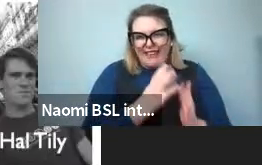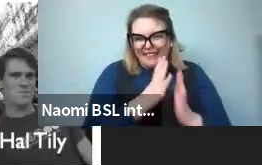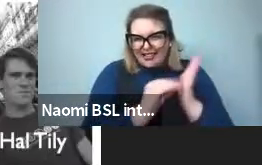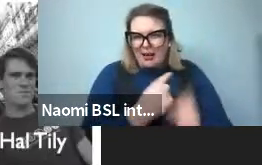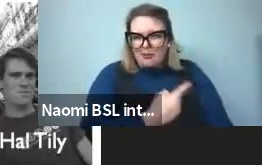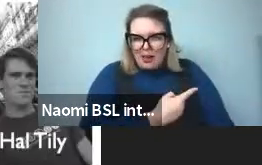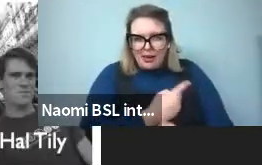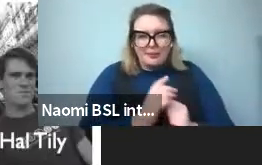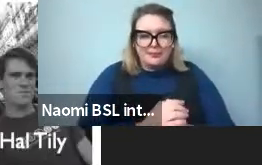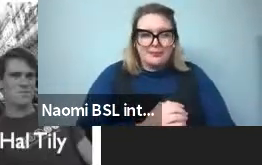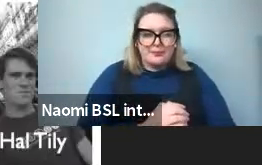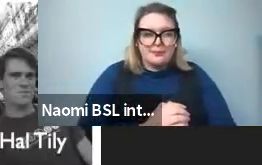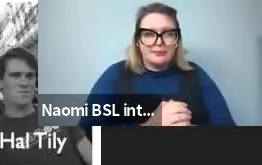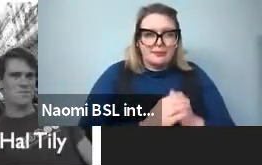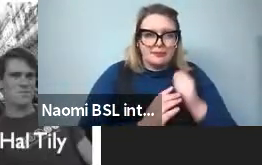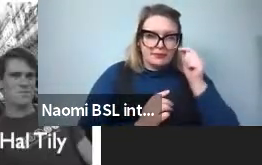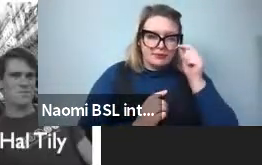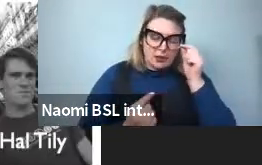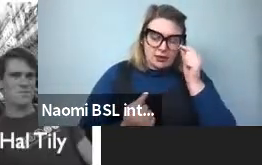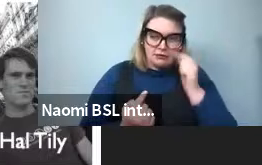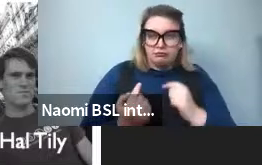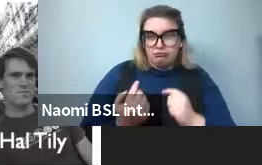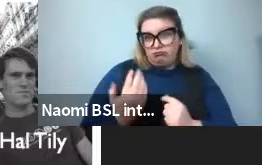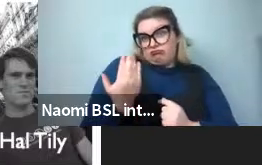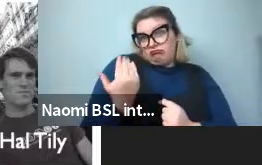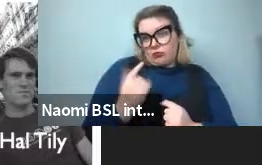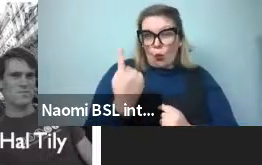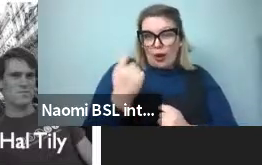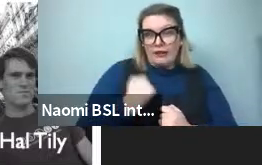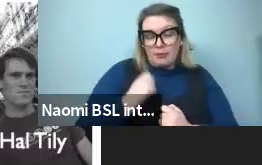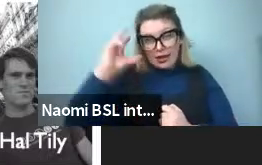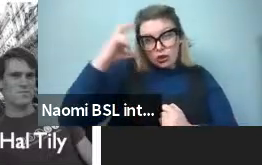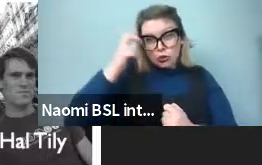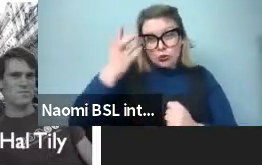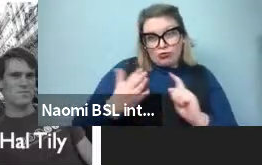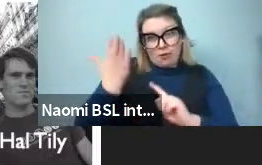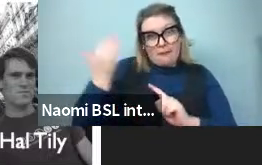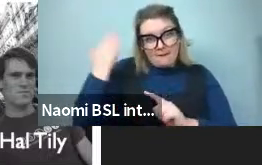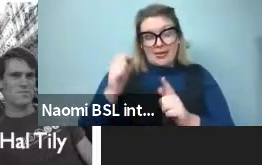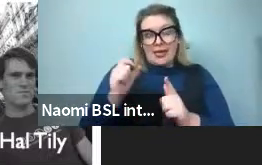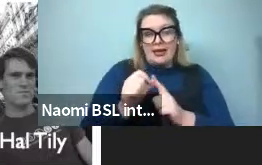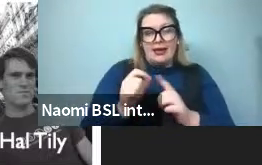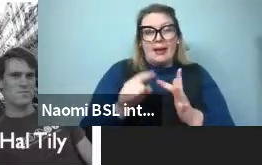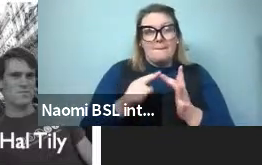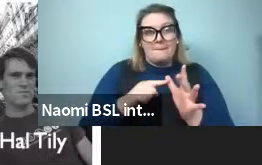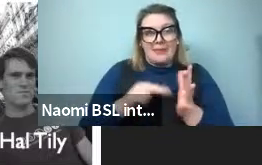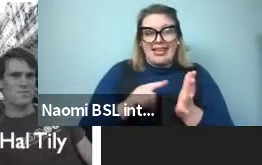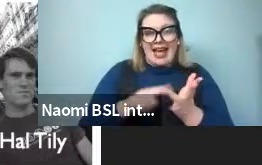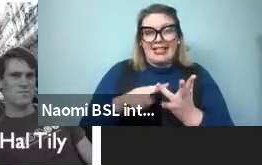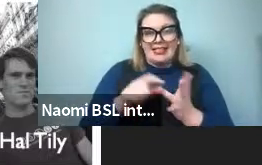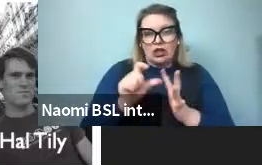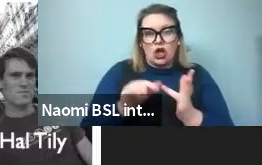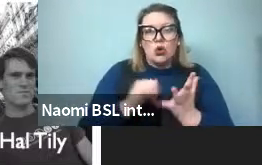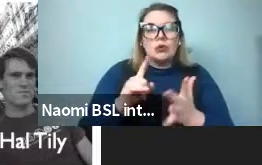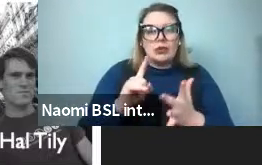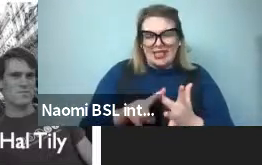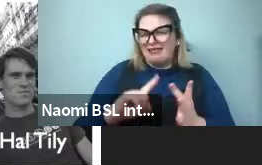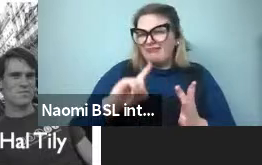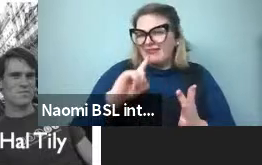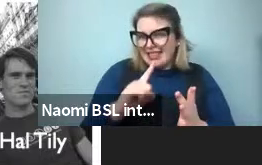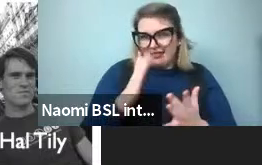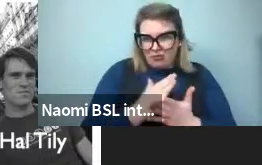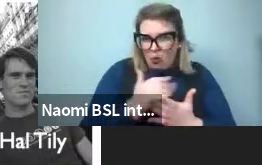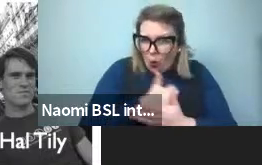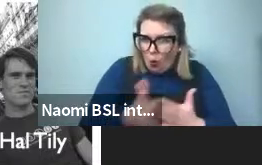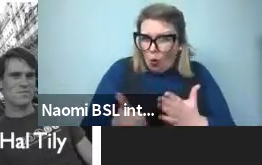student of mine at the time, C.P. Andidosi, noticed that there's lots of words that violate these kinds of constraints, that there's lots of short